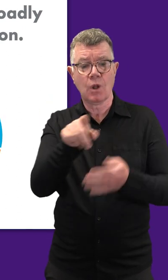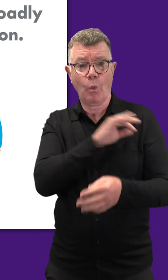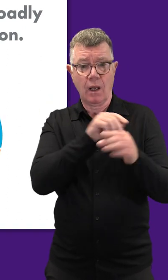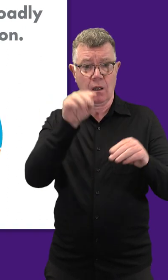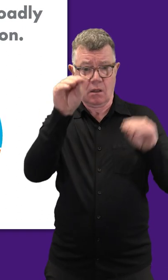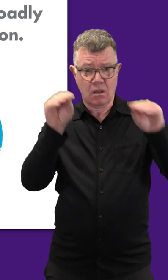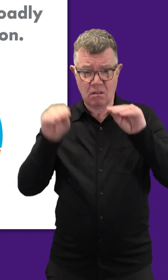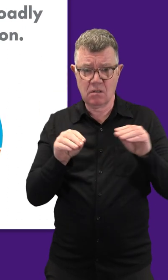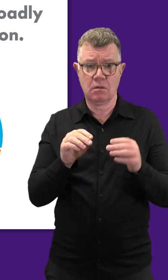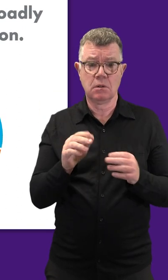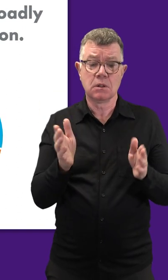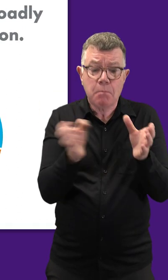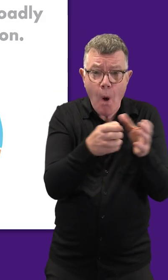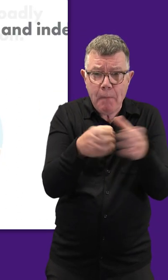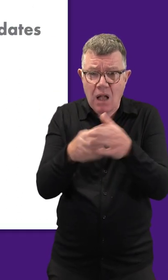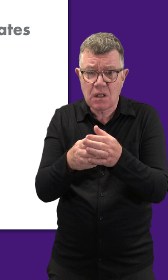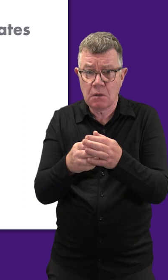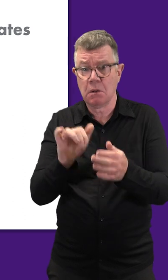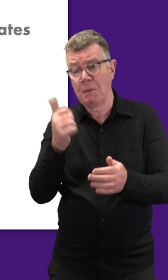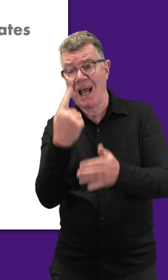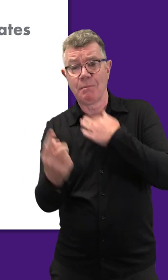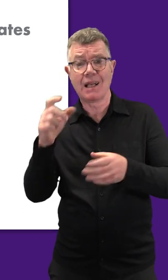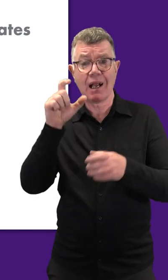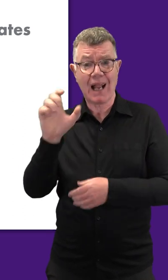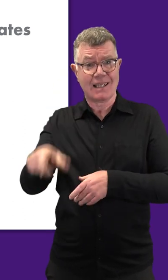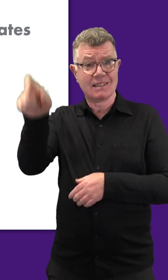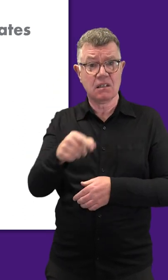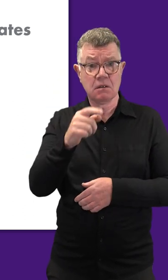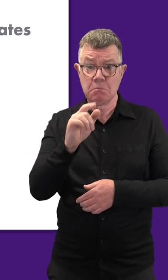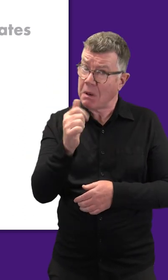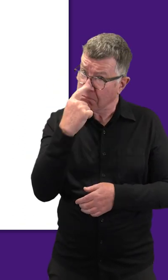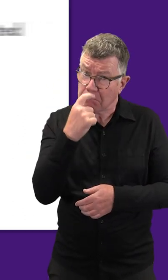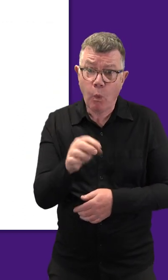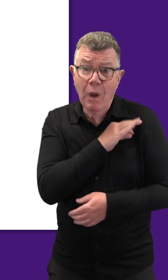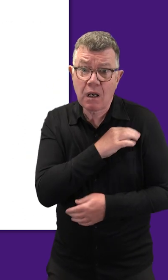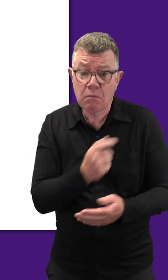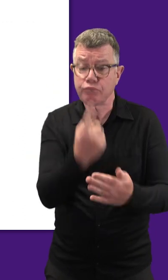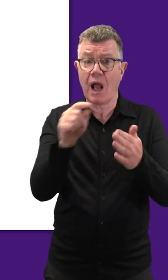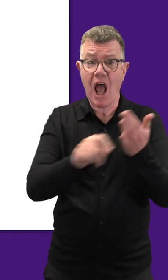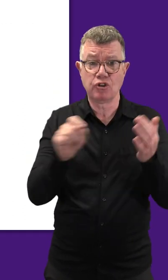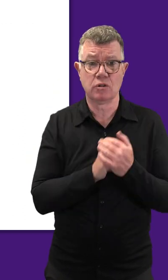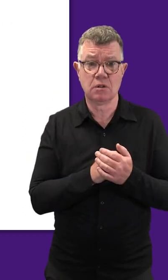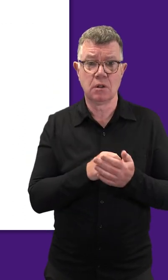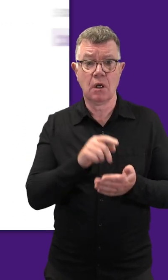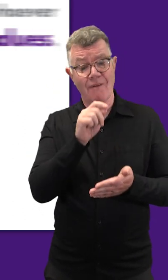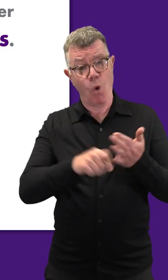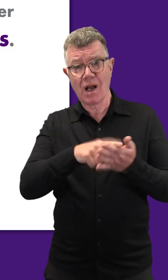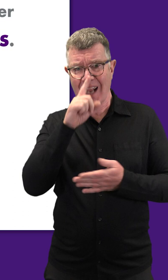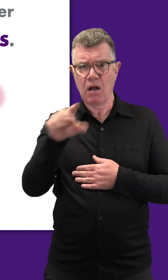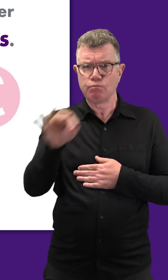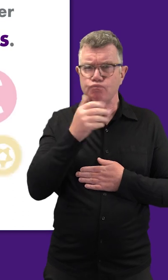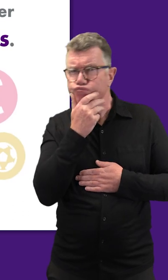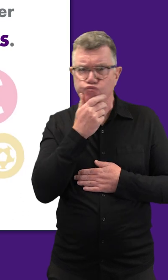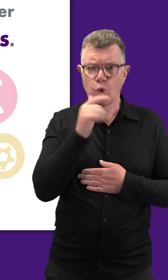percentage of votes they won. Smaller parties and independent candidates still have a chance to be elected, so